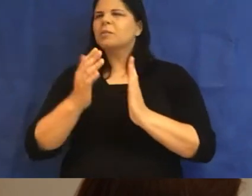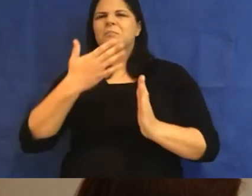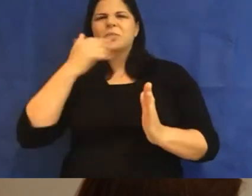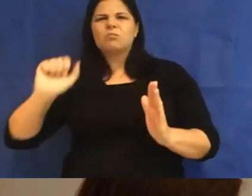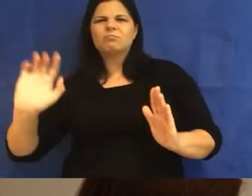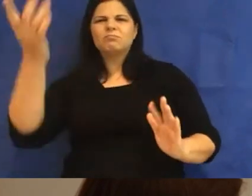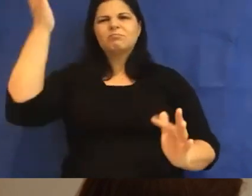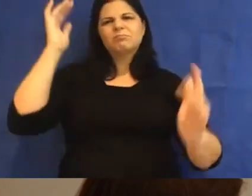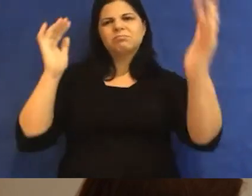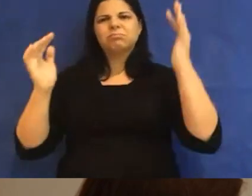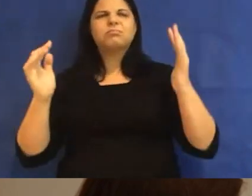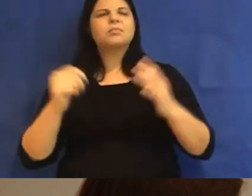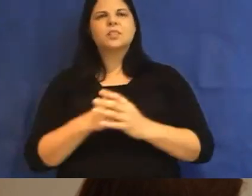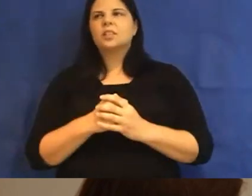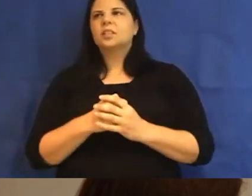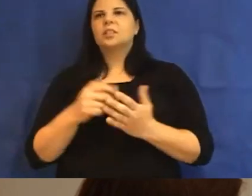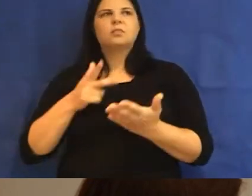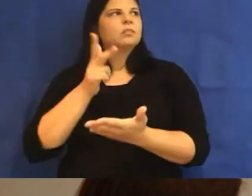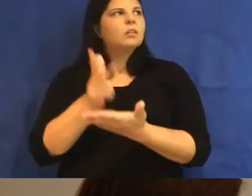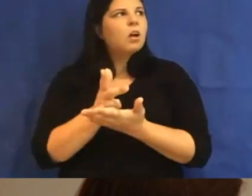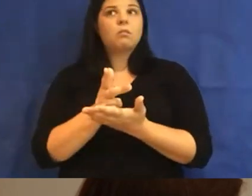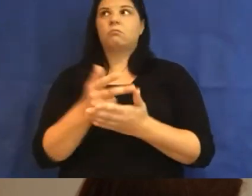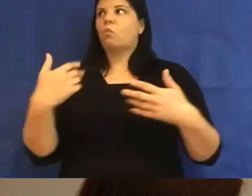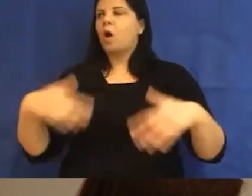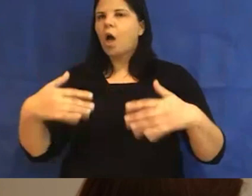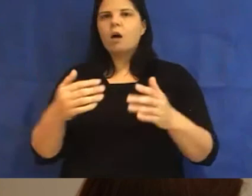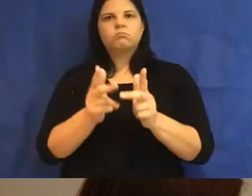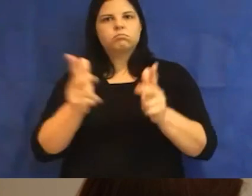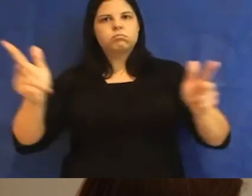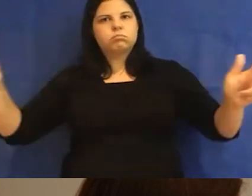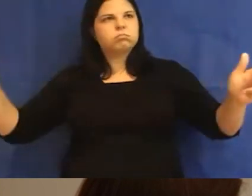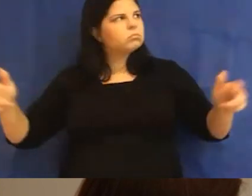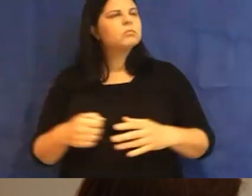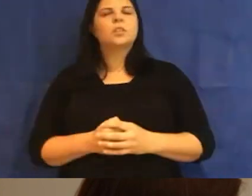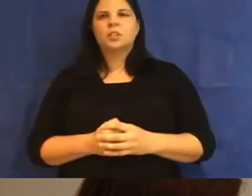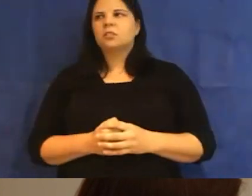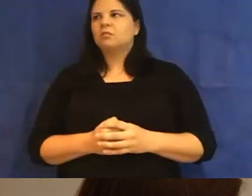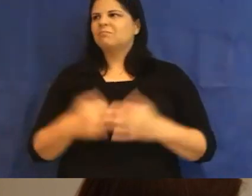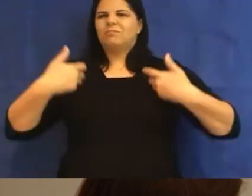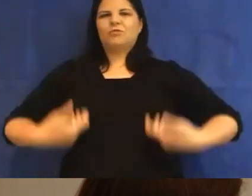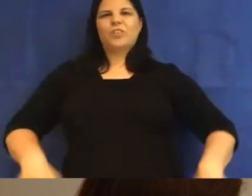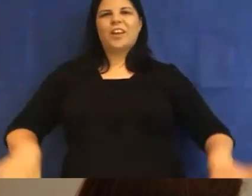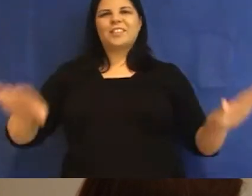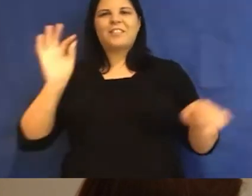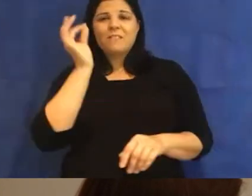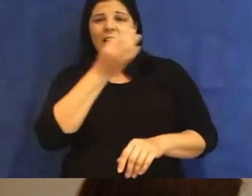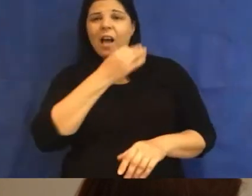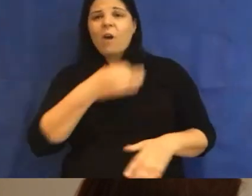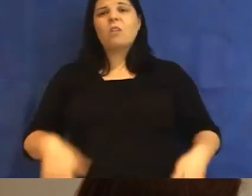parked the car, I was surprised by how many people were already there. Everyone was so well dressed in floral dresses and suits.